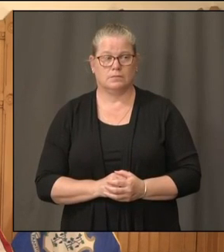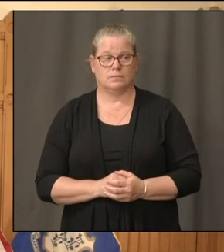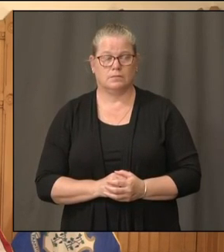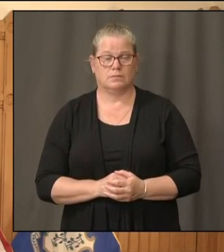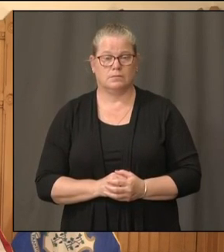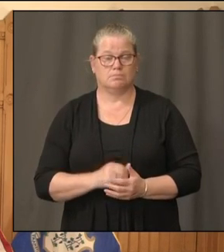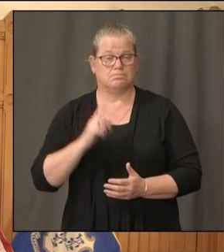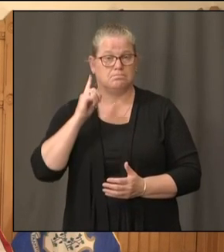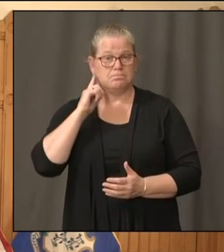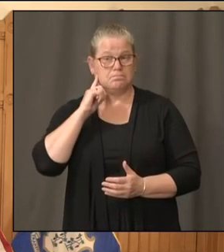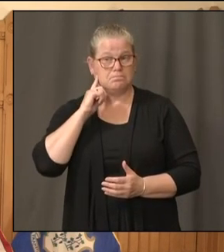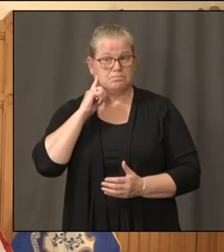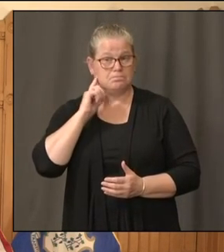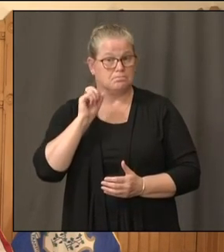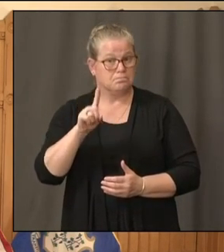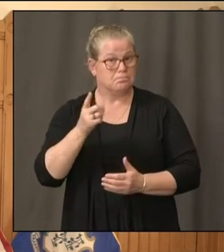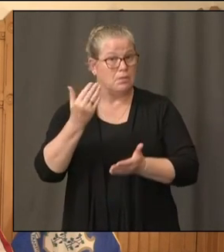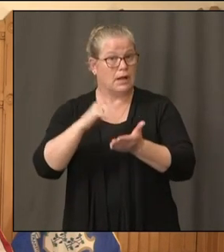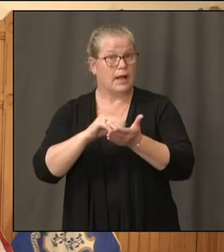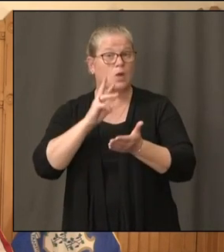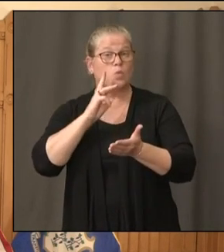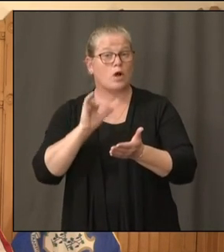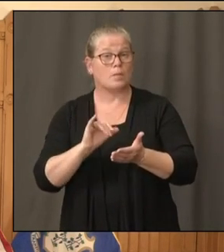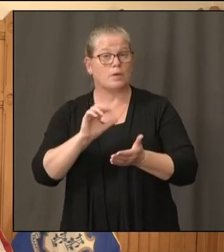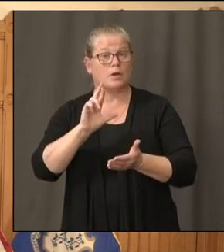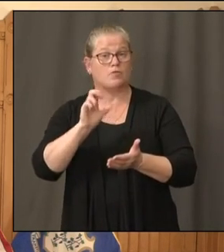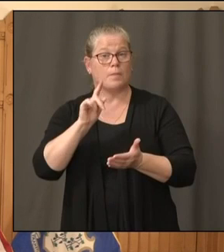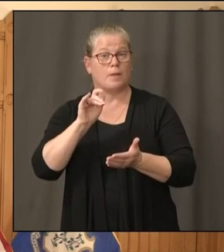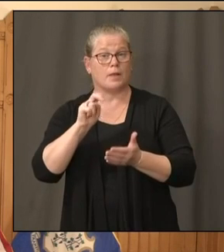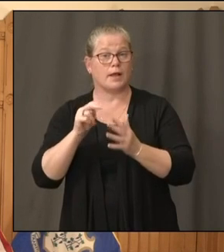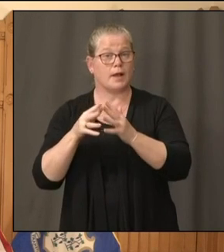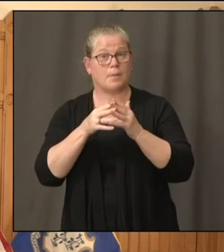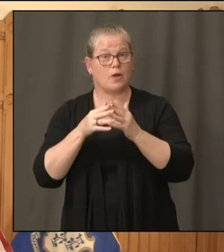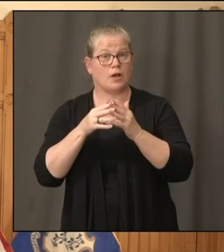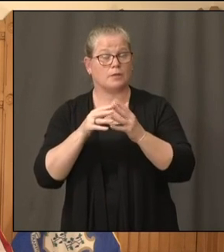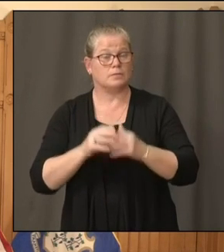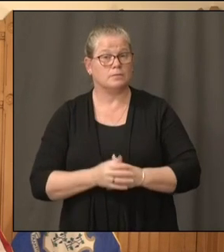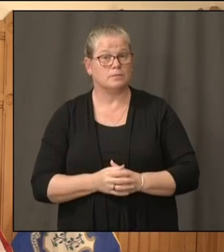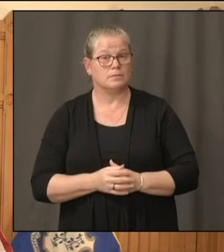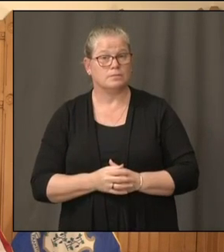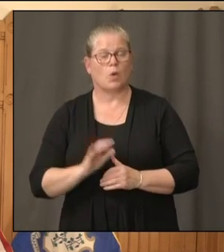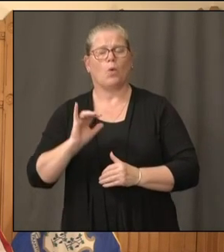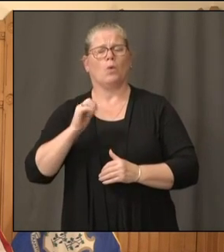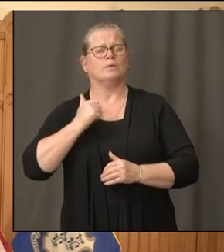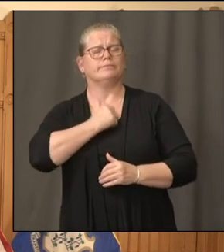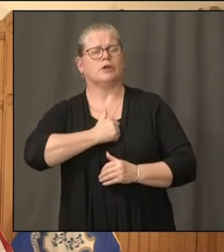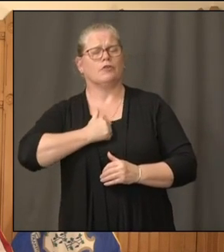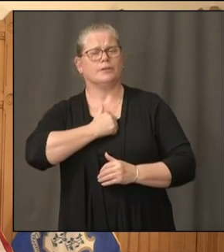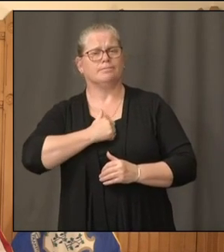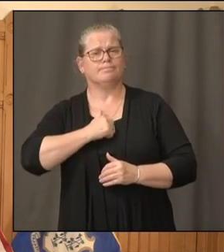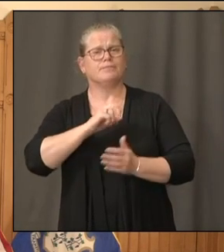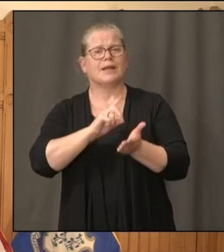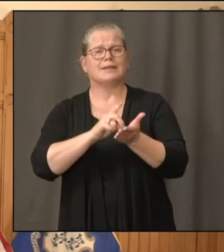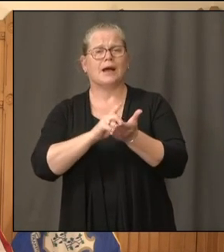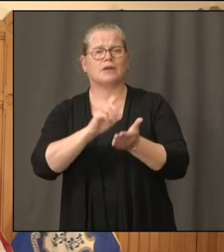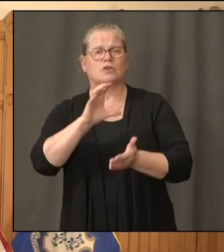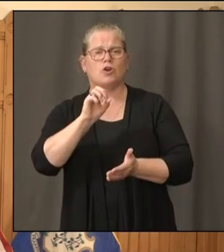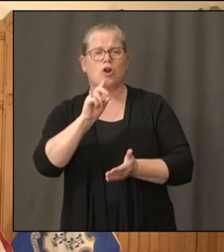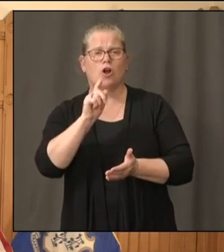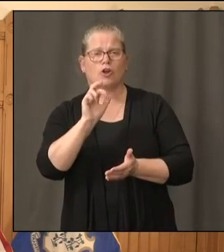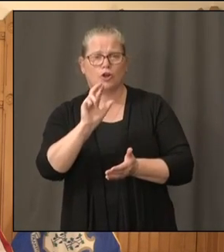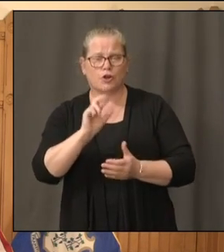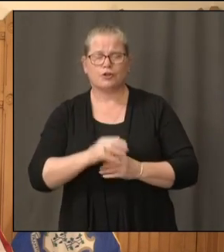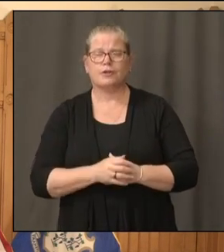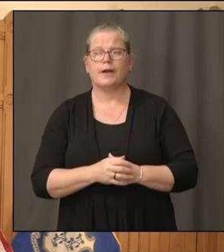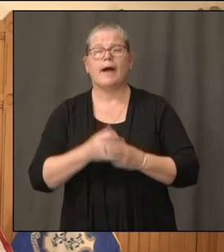The Waterbury, Republican American. Well, I'm sorry. Just for Dr. Carter. We've been getting some weird questions